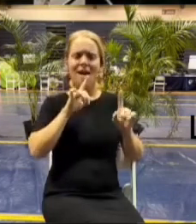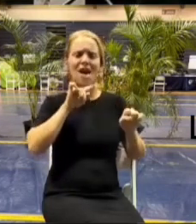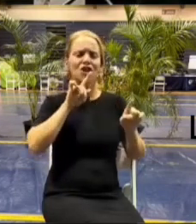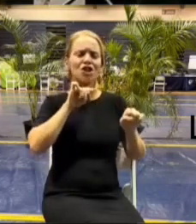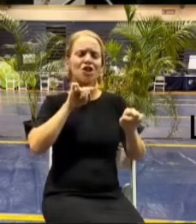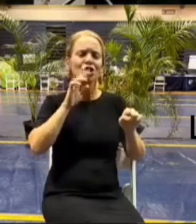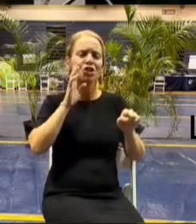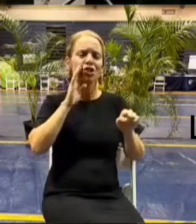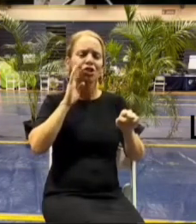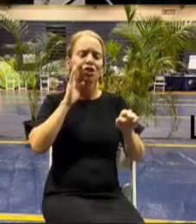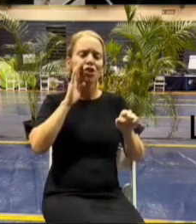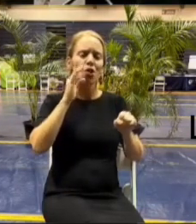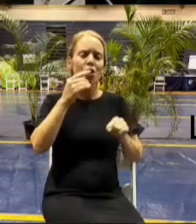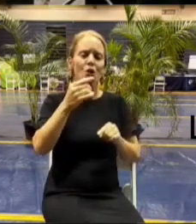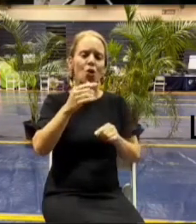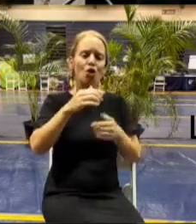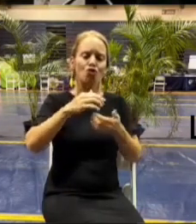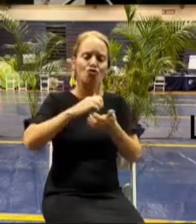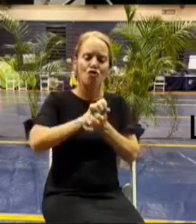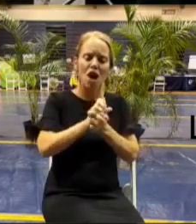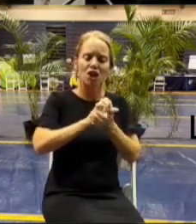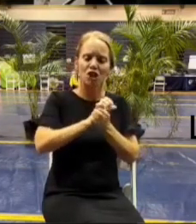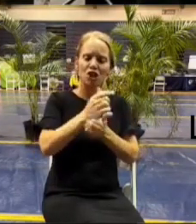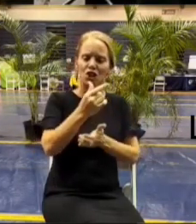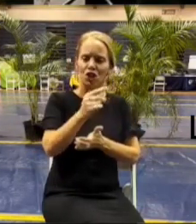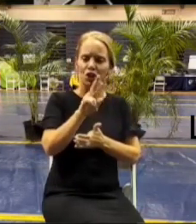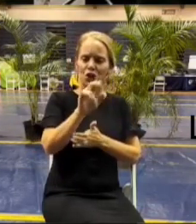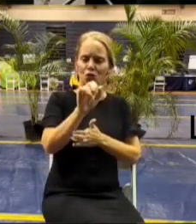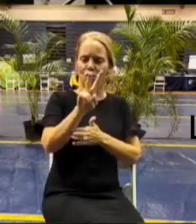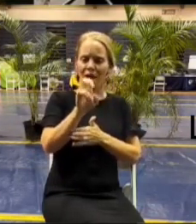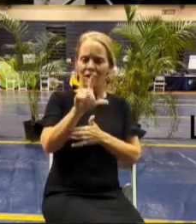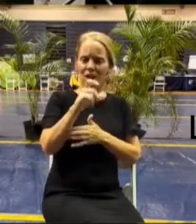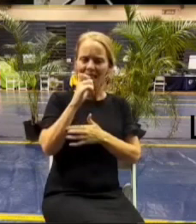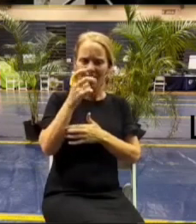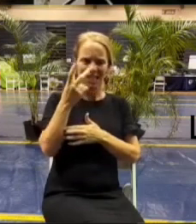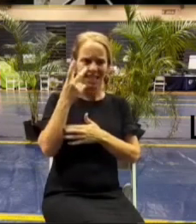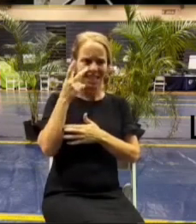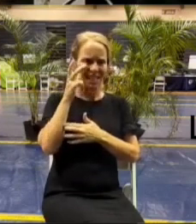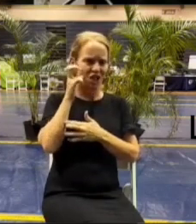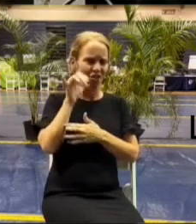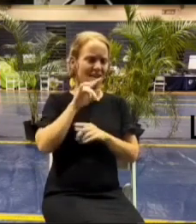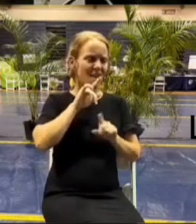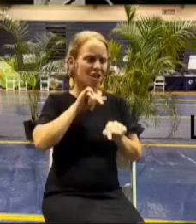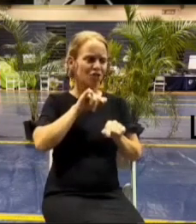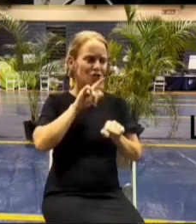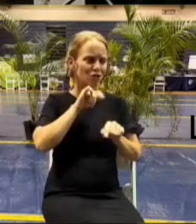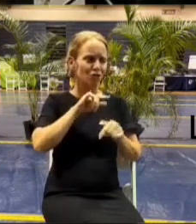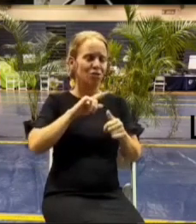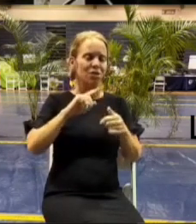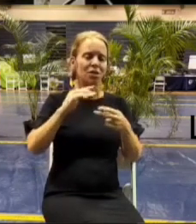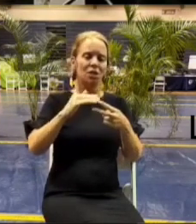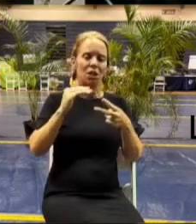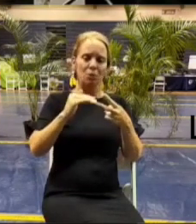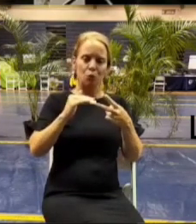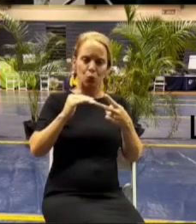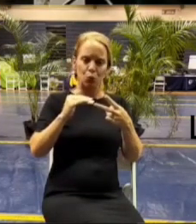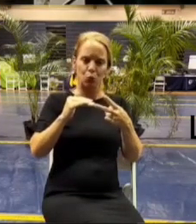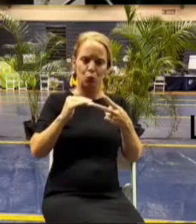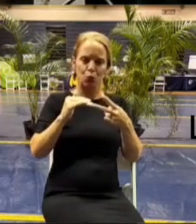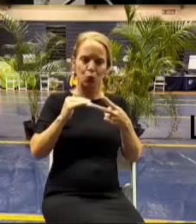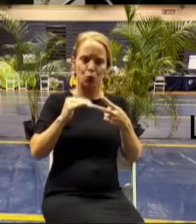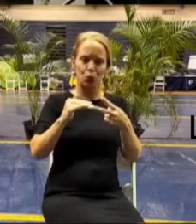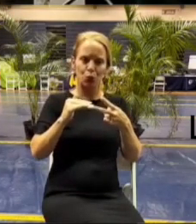uh crushed gravel for property owners i didn't get to that i didn't hear the answer number two question is